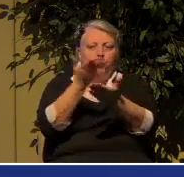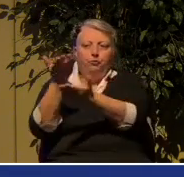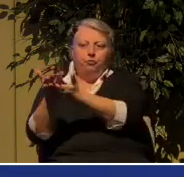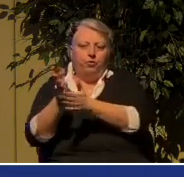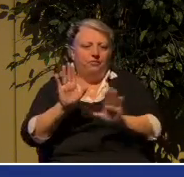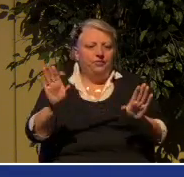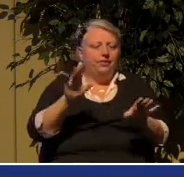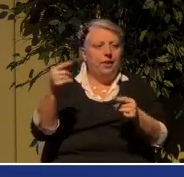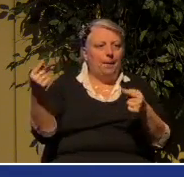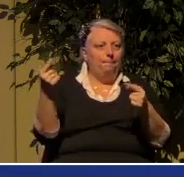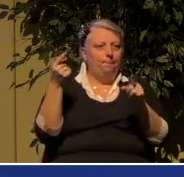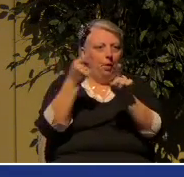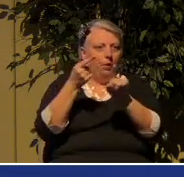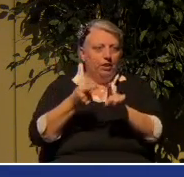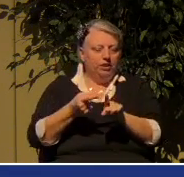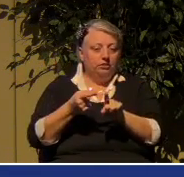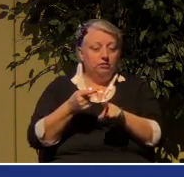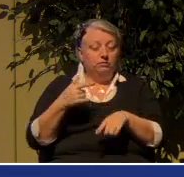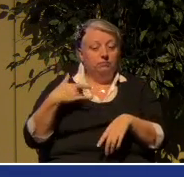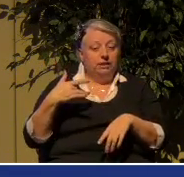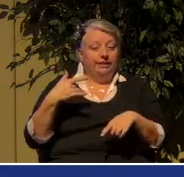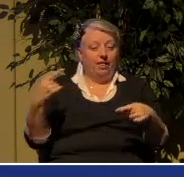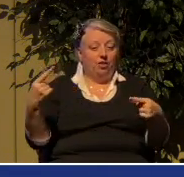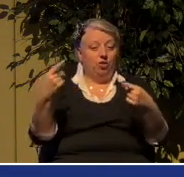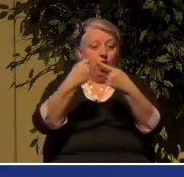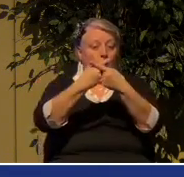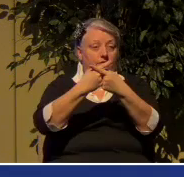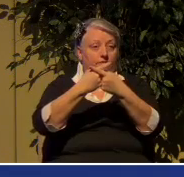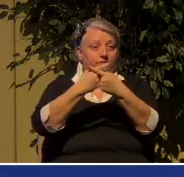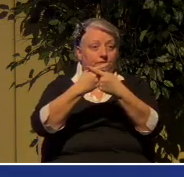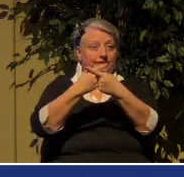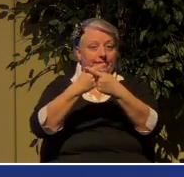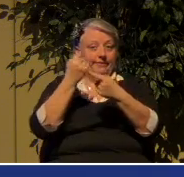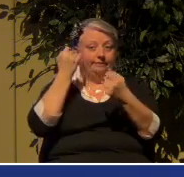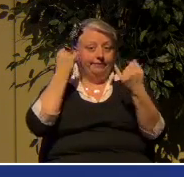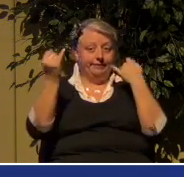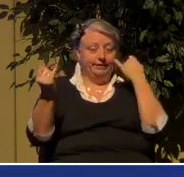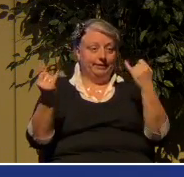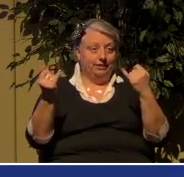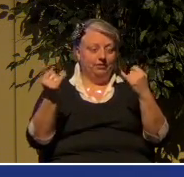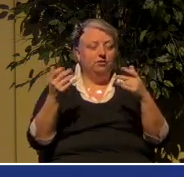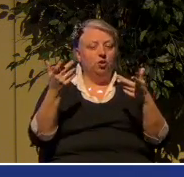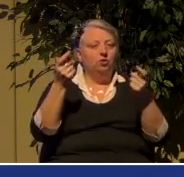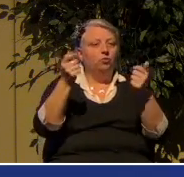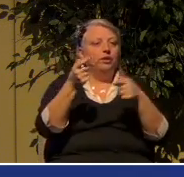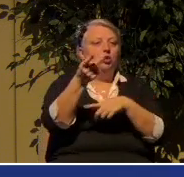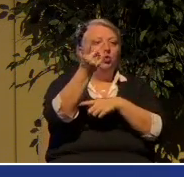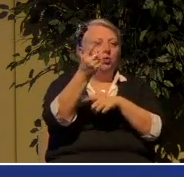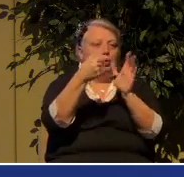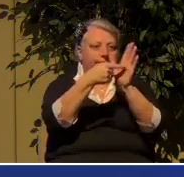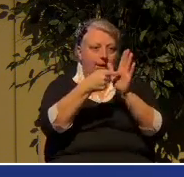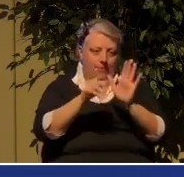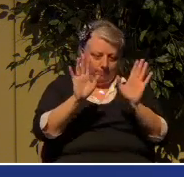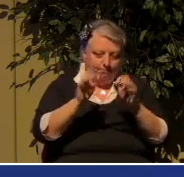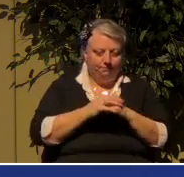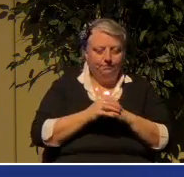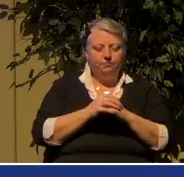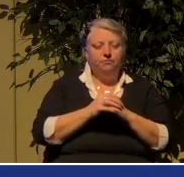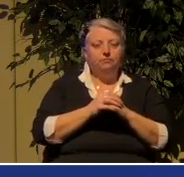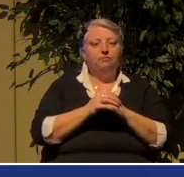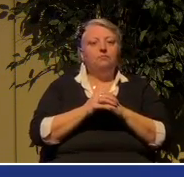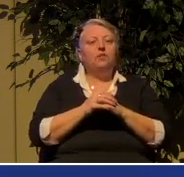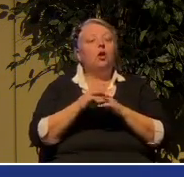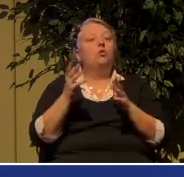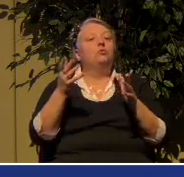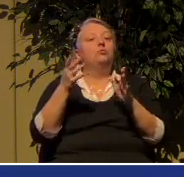And very often, those are conflicting theories. Let me give you just really quickly two examples. One is the place